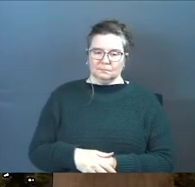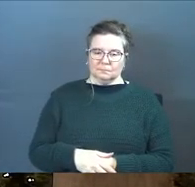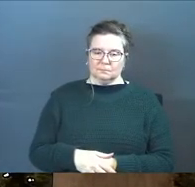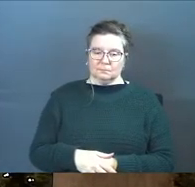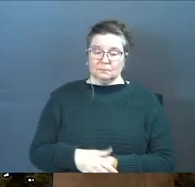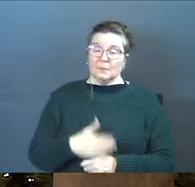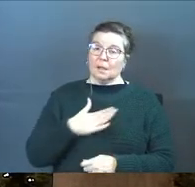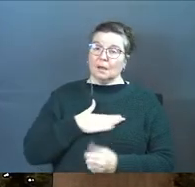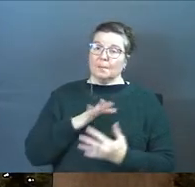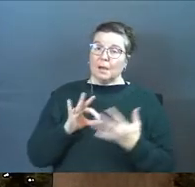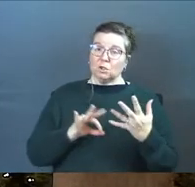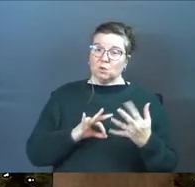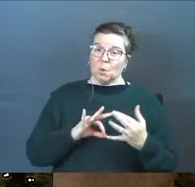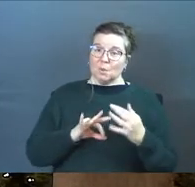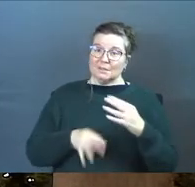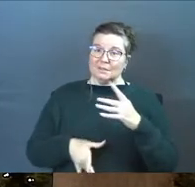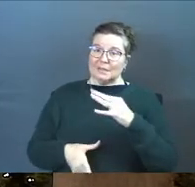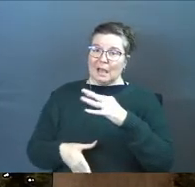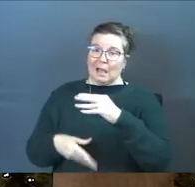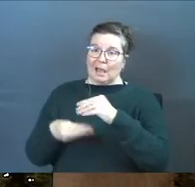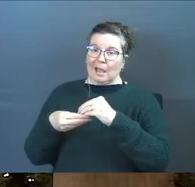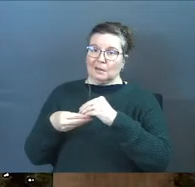my choices added to it